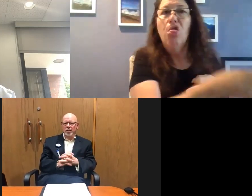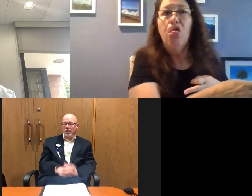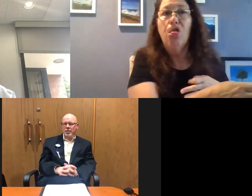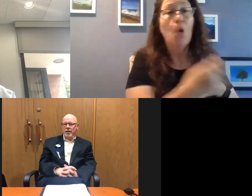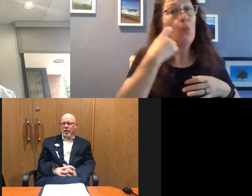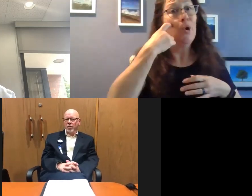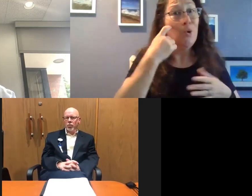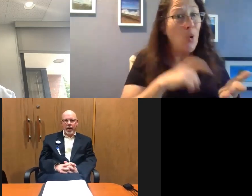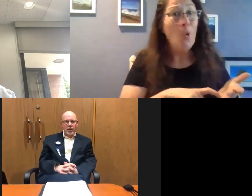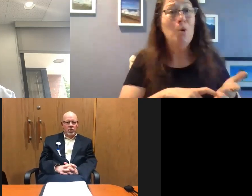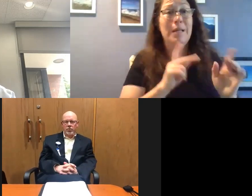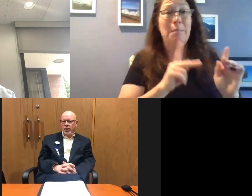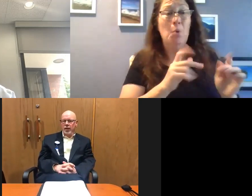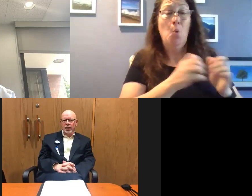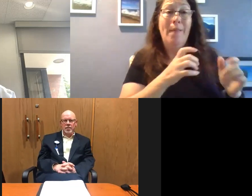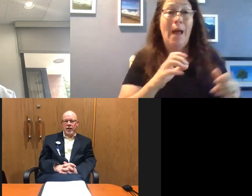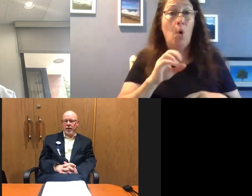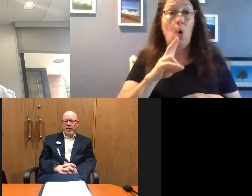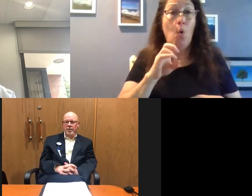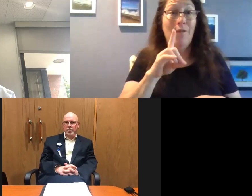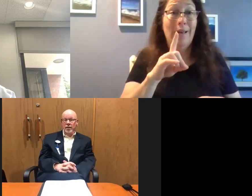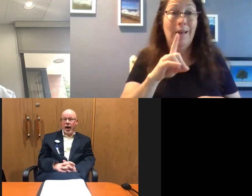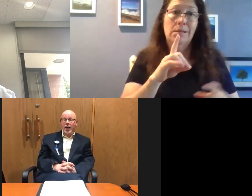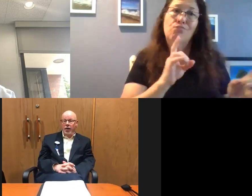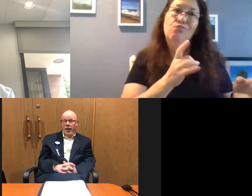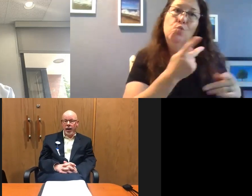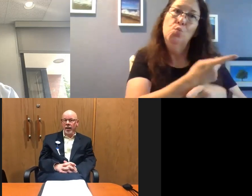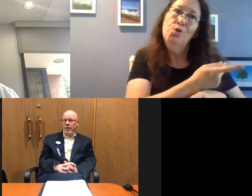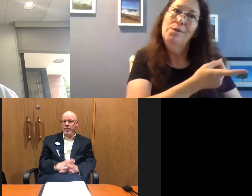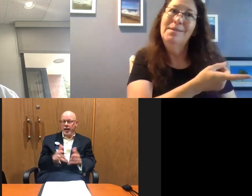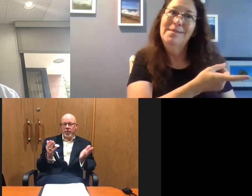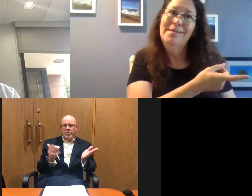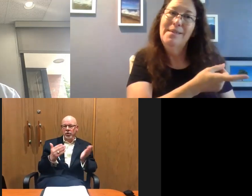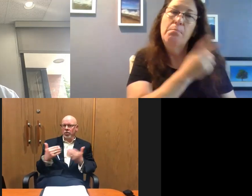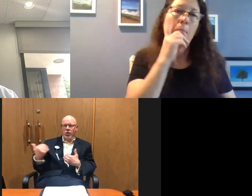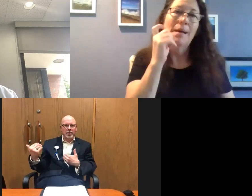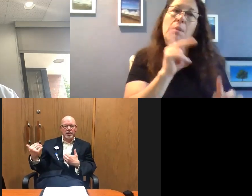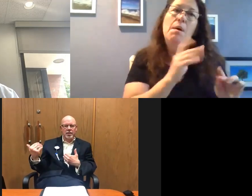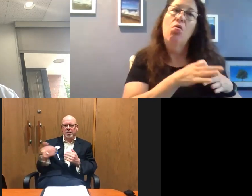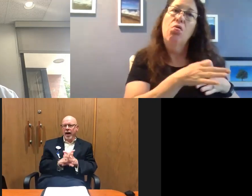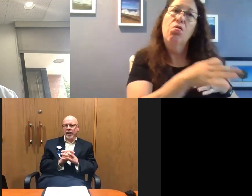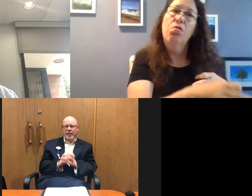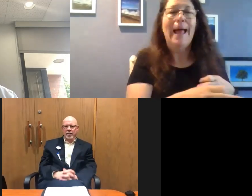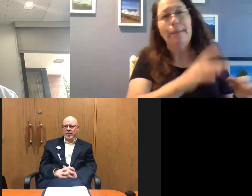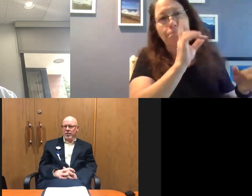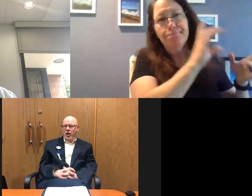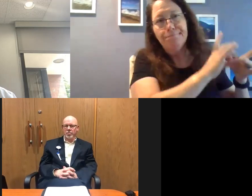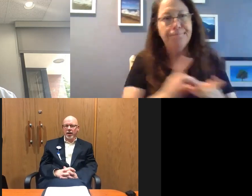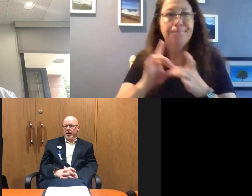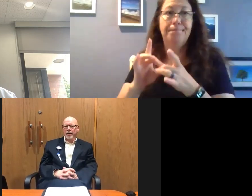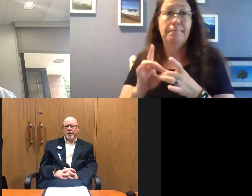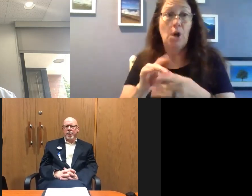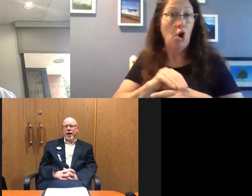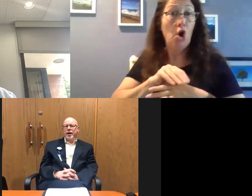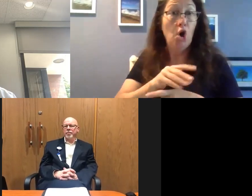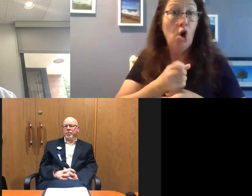of our patients without COVID is, uh, is, is higher. And that I'm sure correlates to this. I can't tell you it's caused by